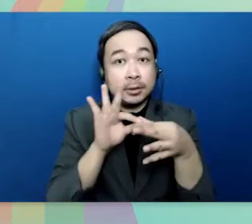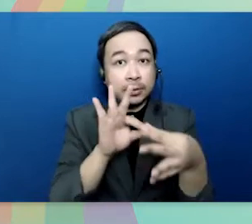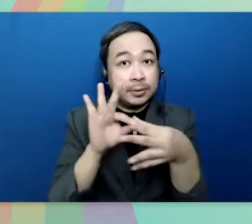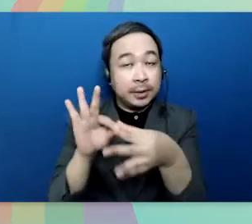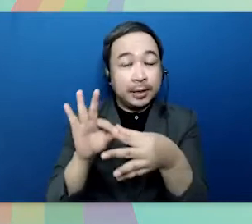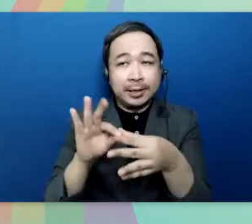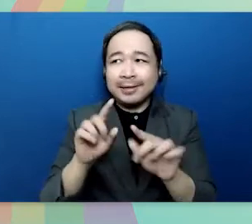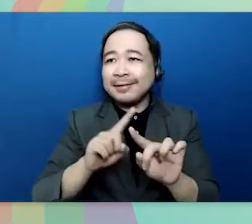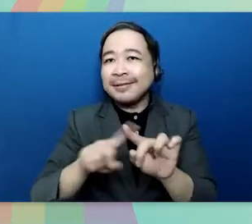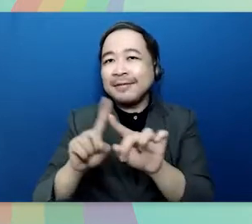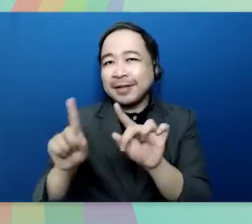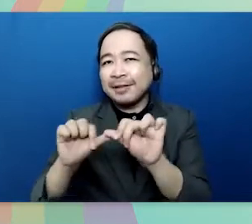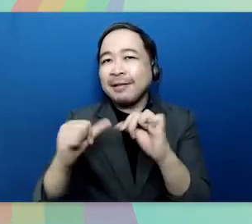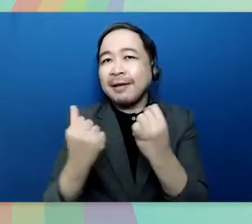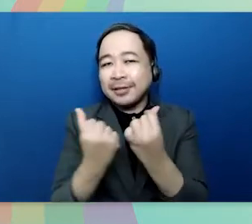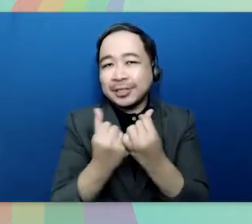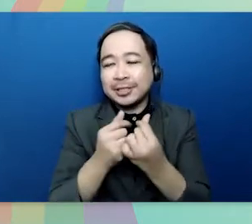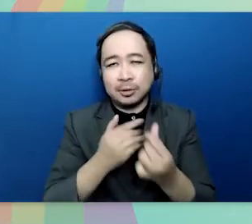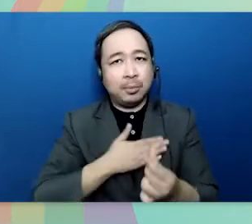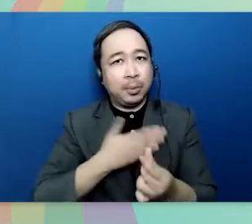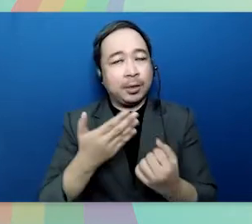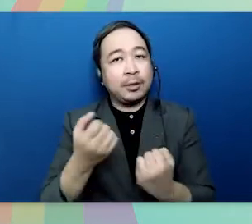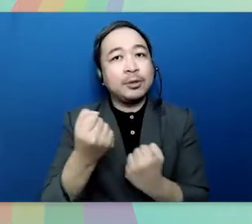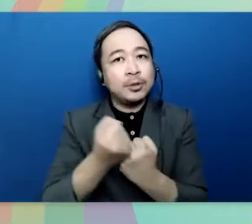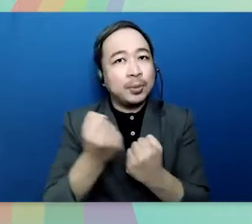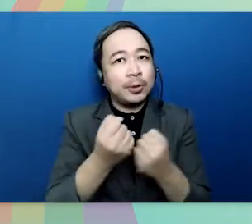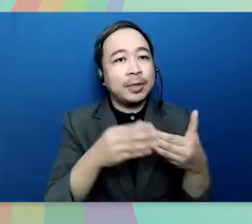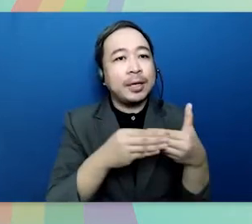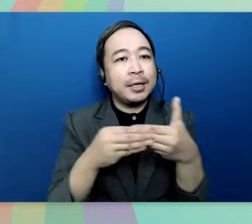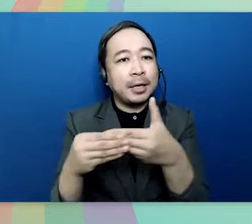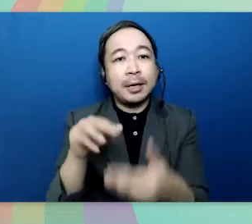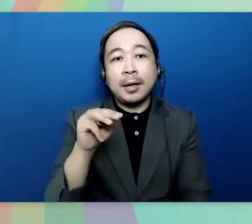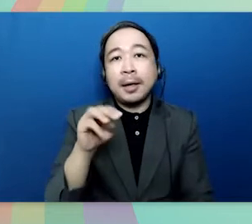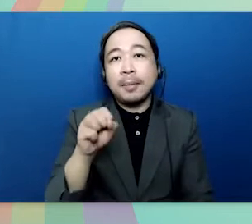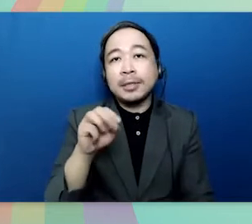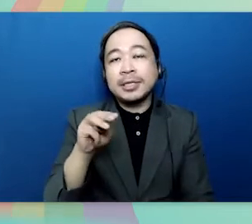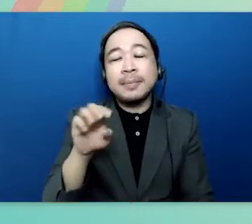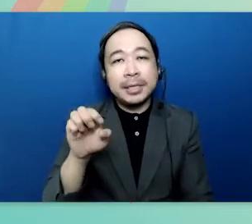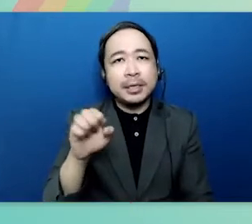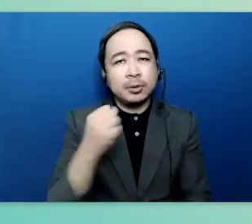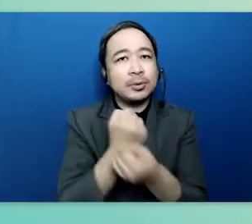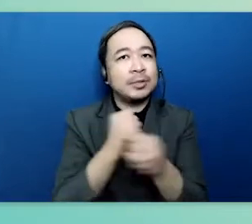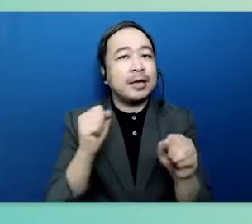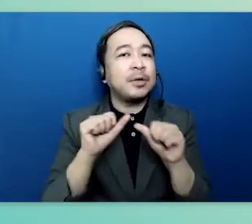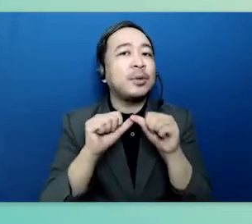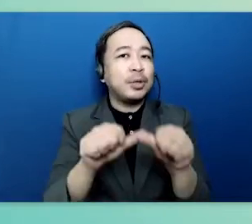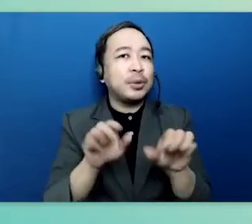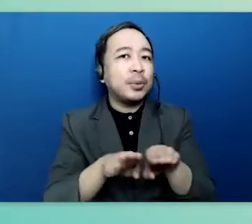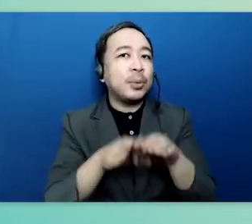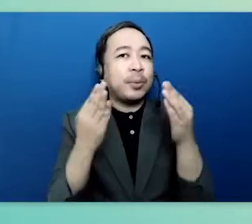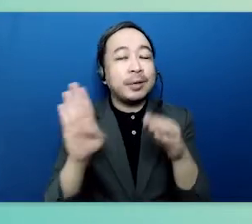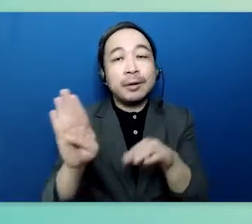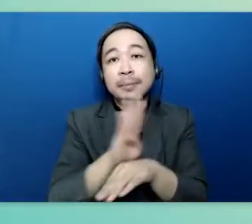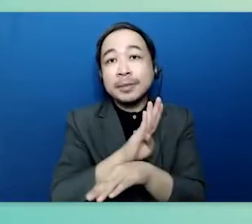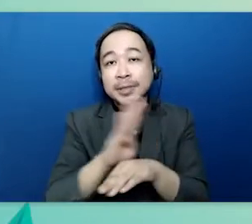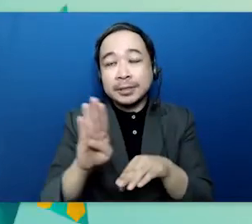coordination with the other agencies that aim to support and guide msmps to safely continue operating